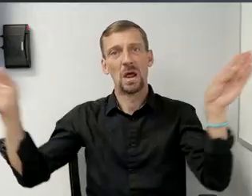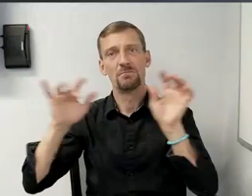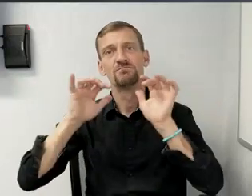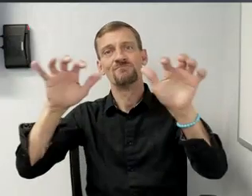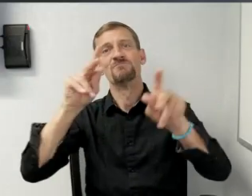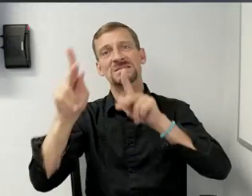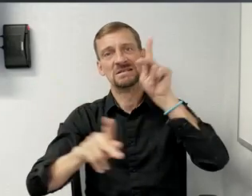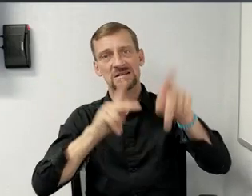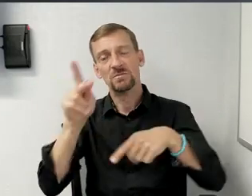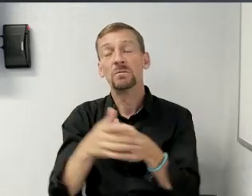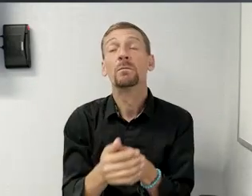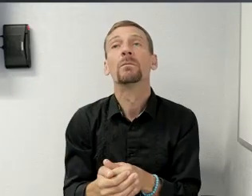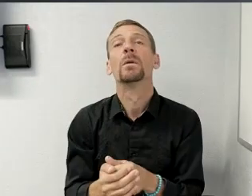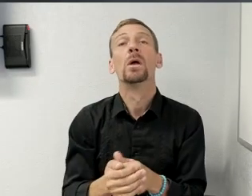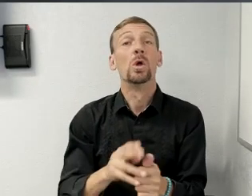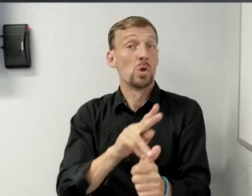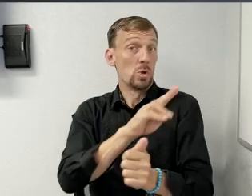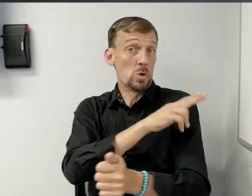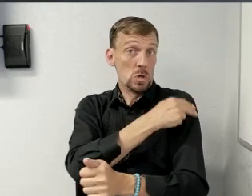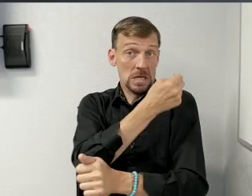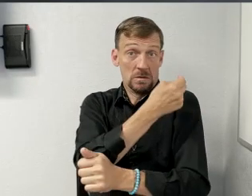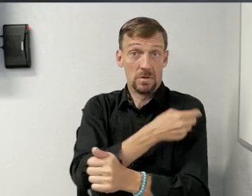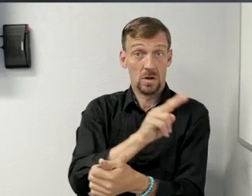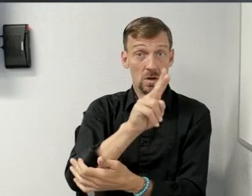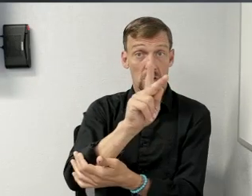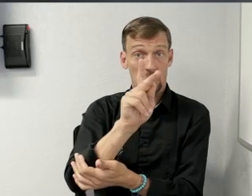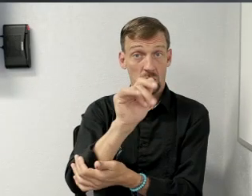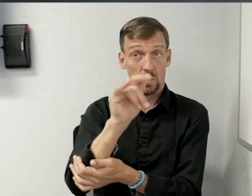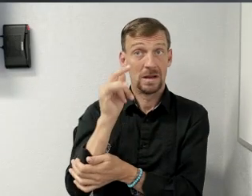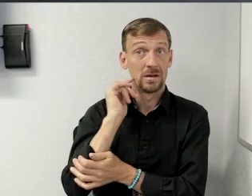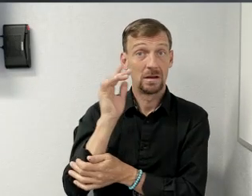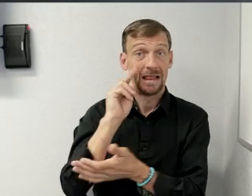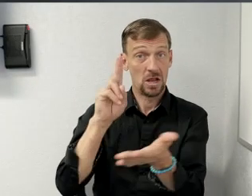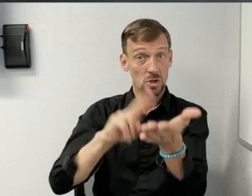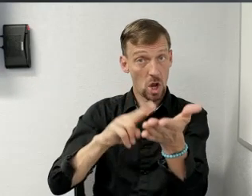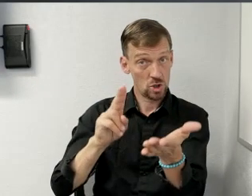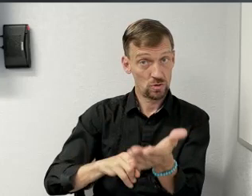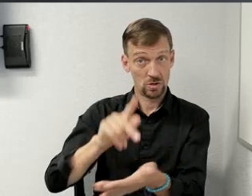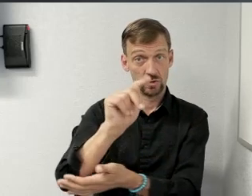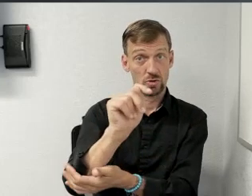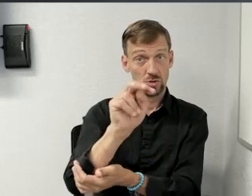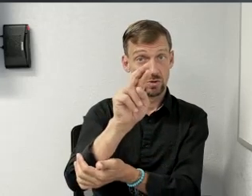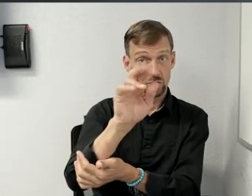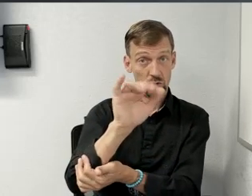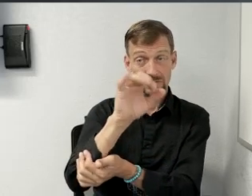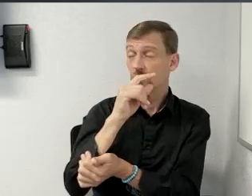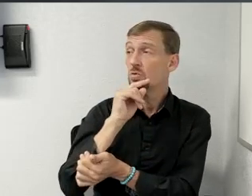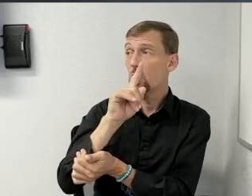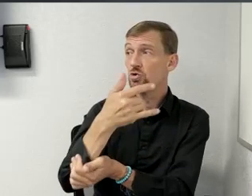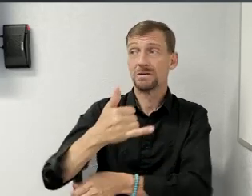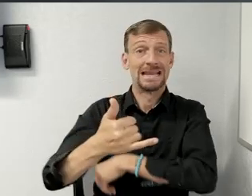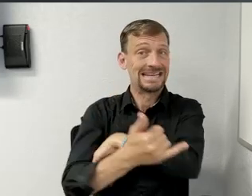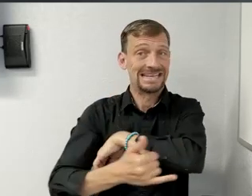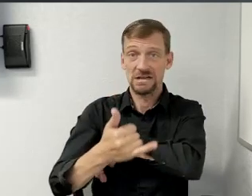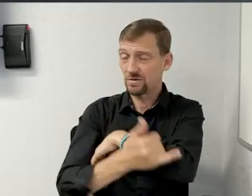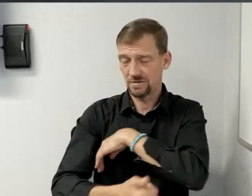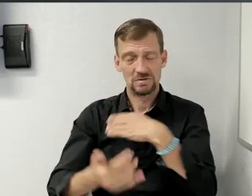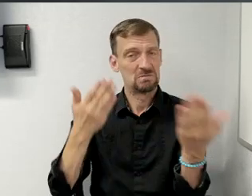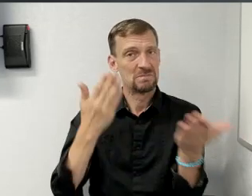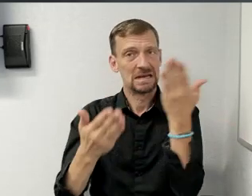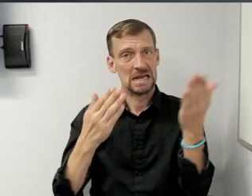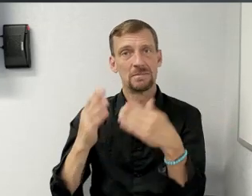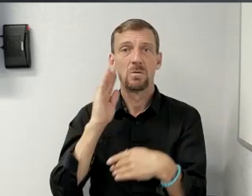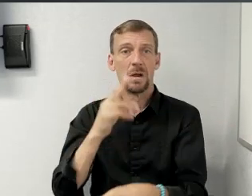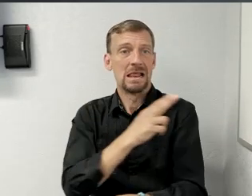Is Cahuilla Delta doing anything with contact tracing or is that just the county? It's just the county. I'm certain that we'll have